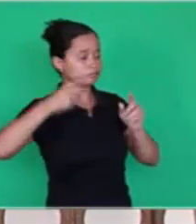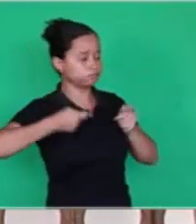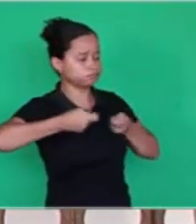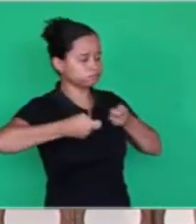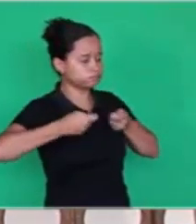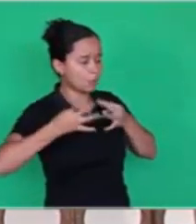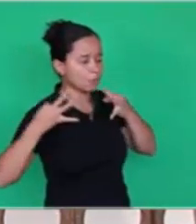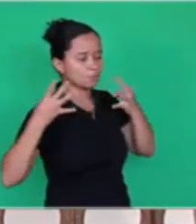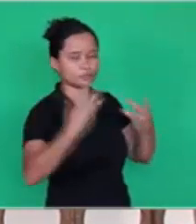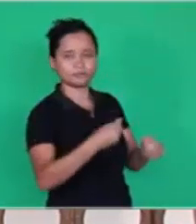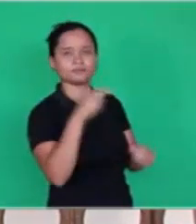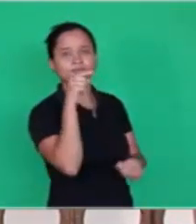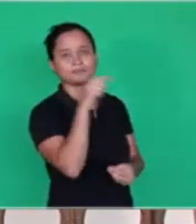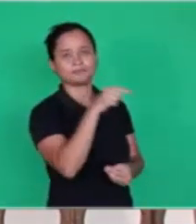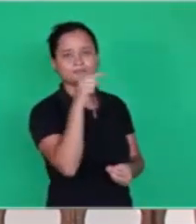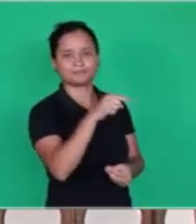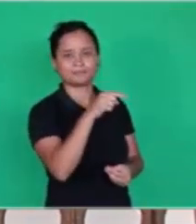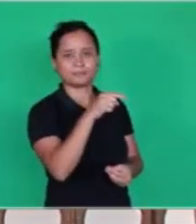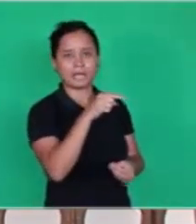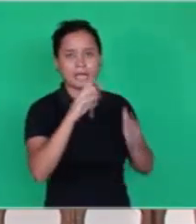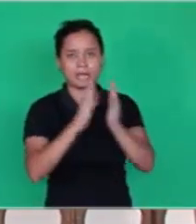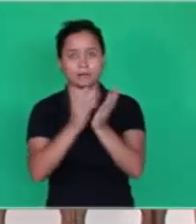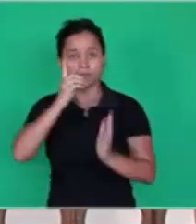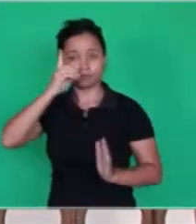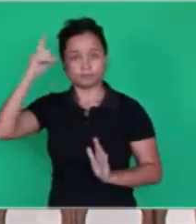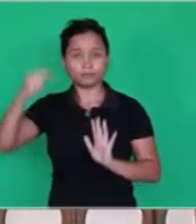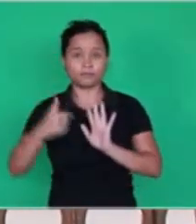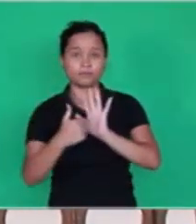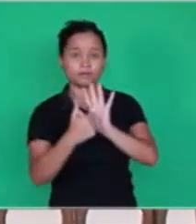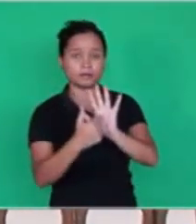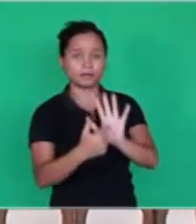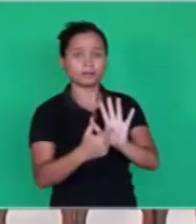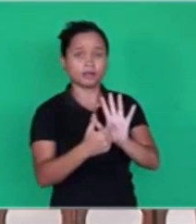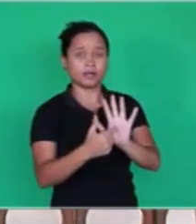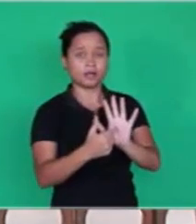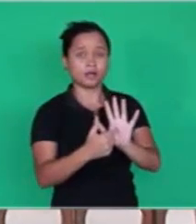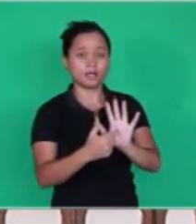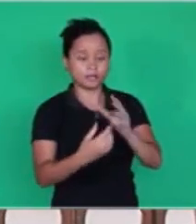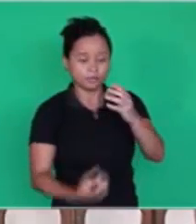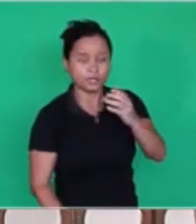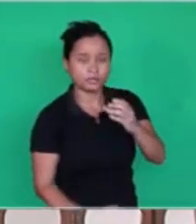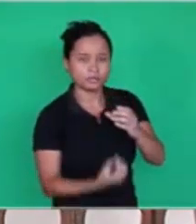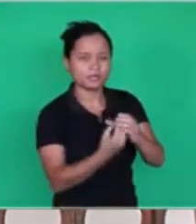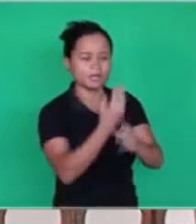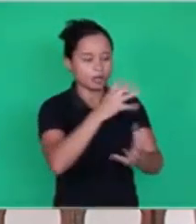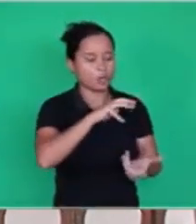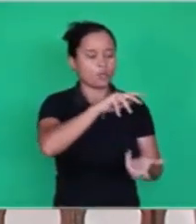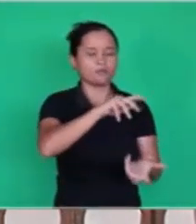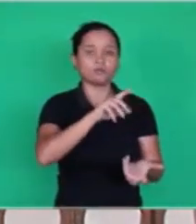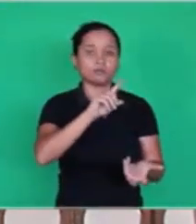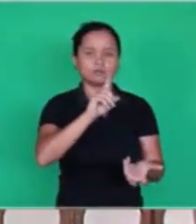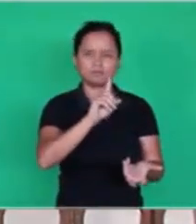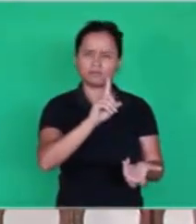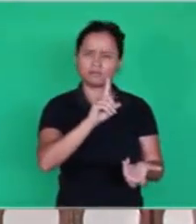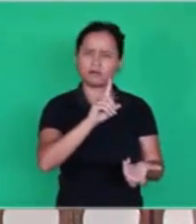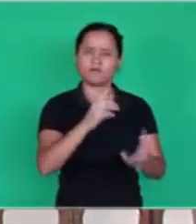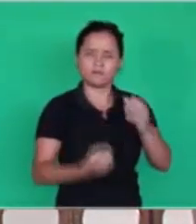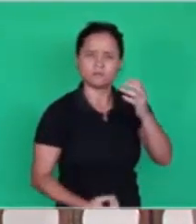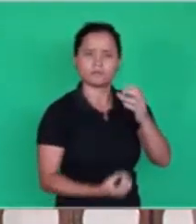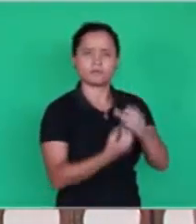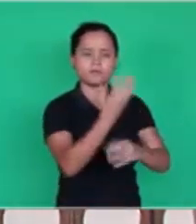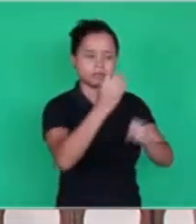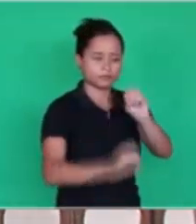word, the worlds. He doesn't say the world. It was the worlds were created. Whoever read this article this week